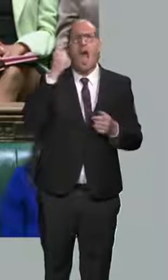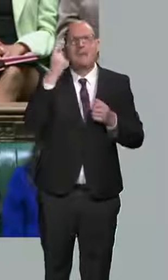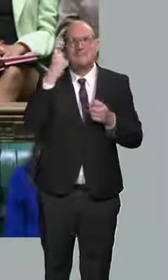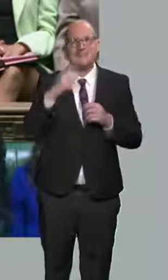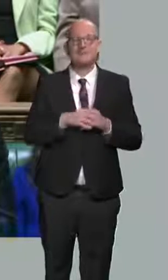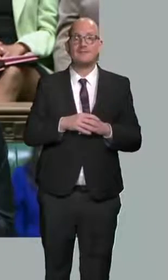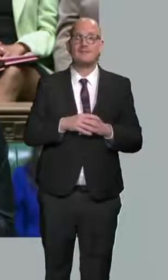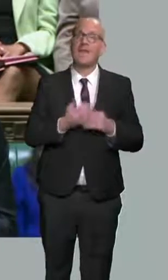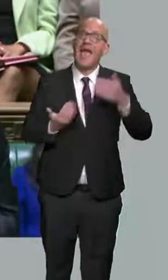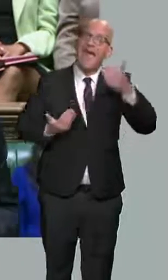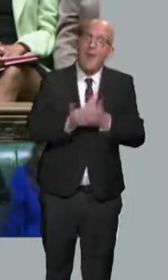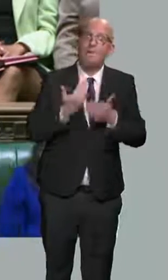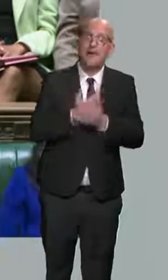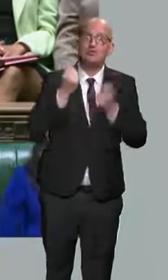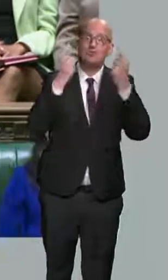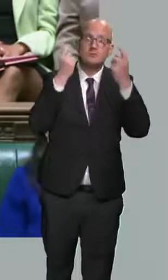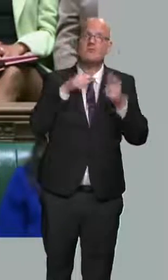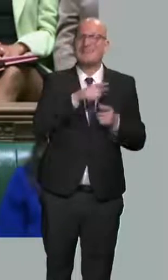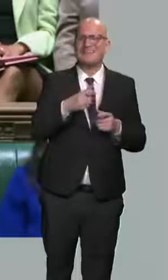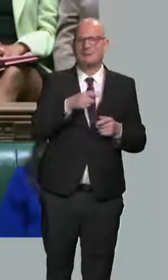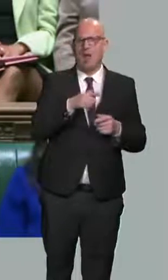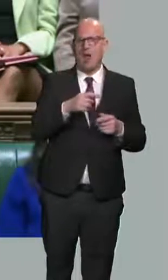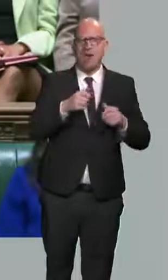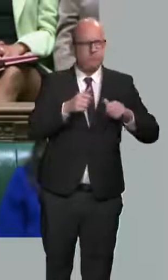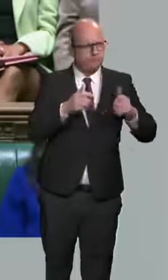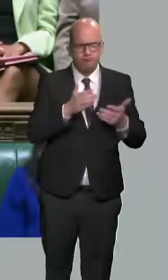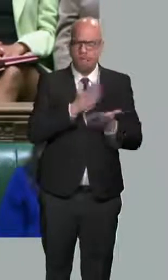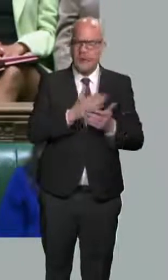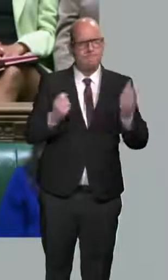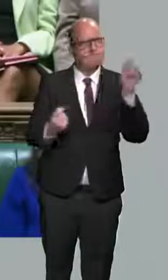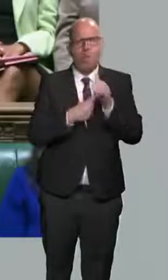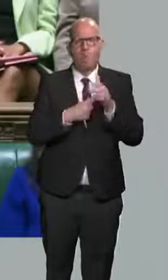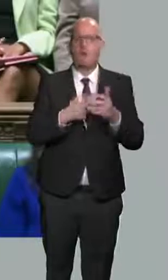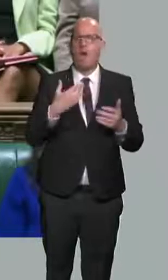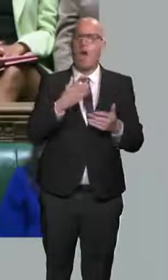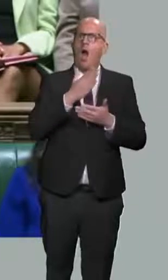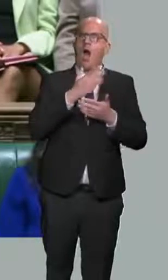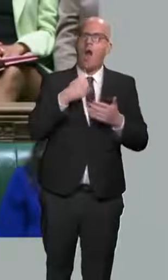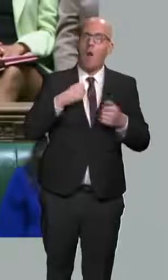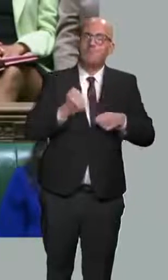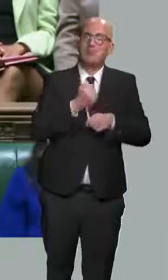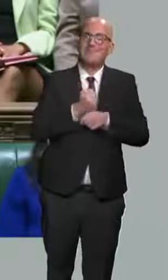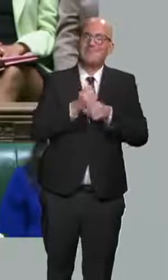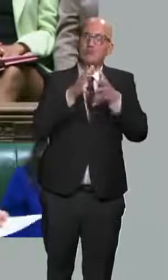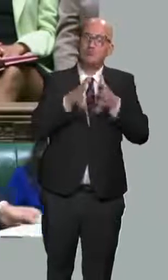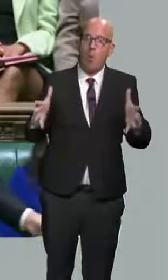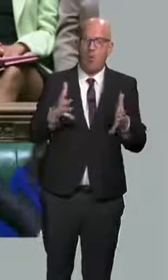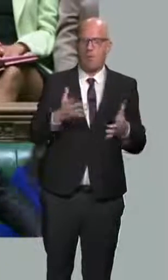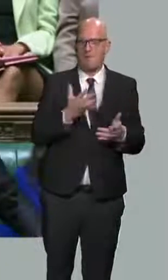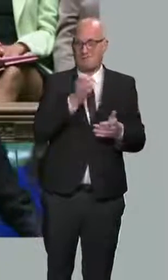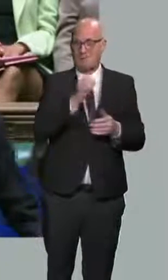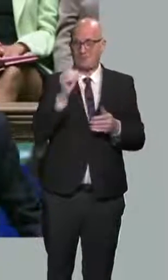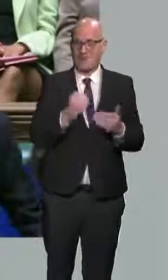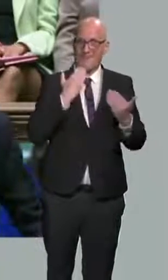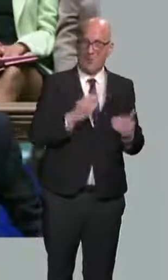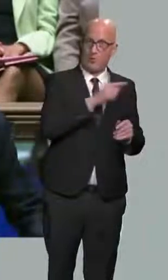innovation drove around half the UK's productivity growth. But since the financial crisis, the rate of increase has slowed more than